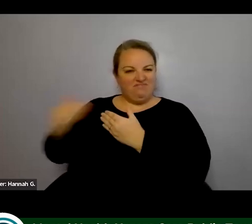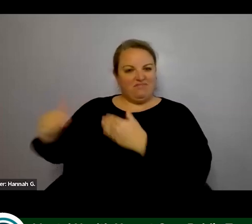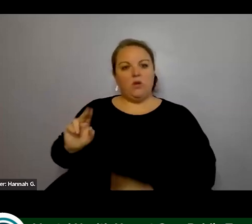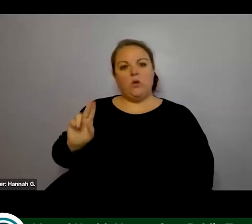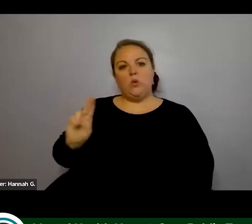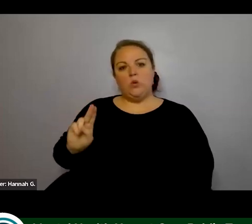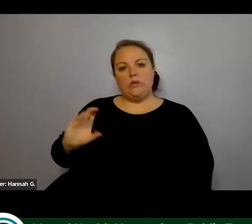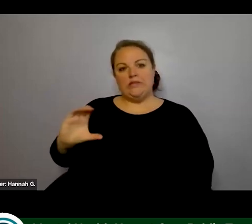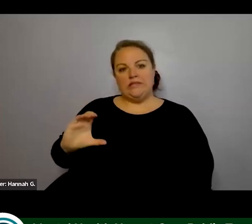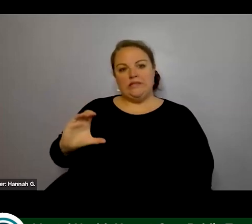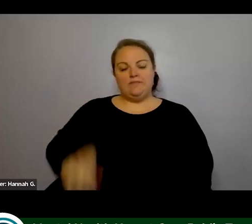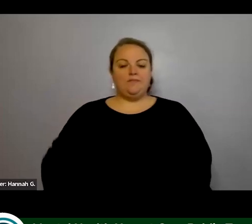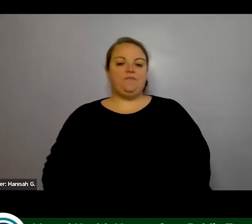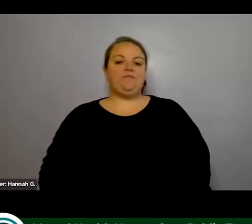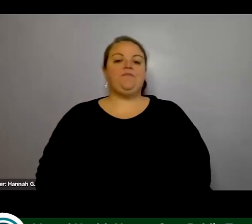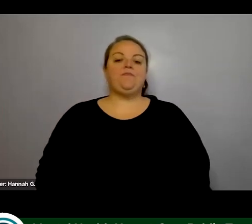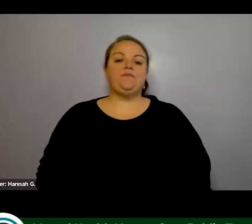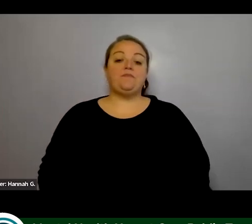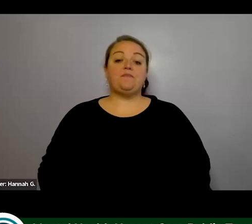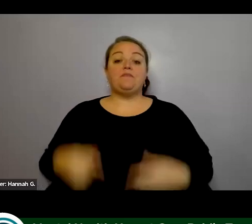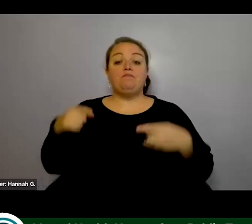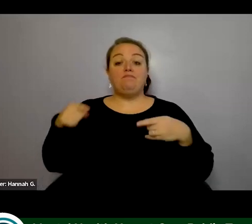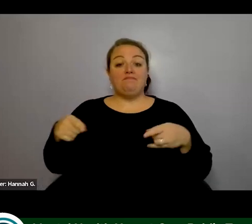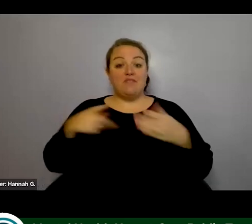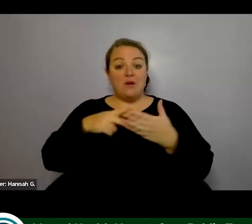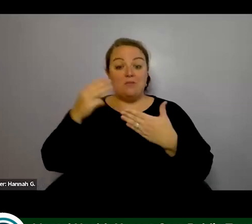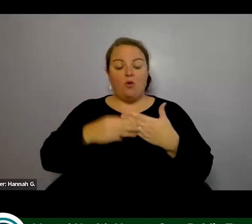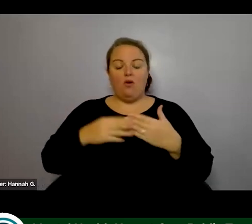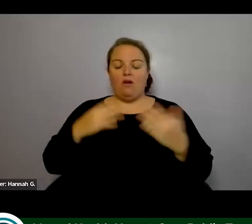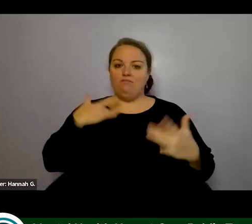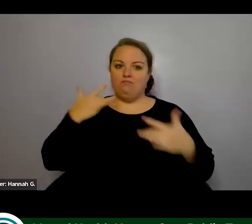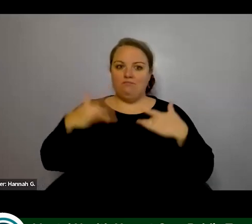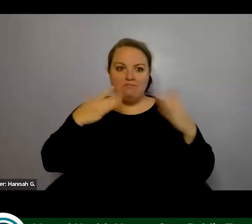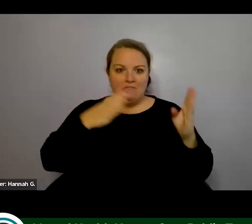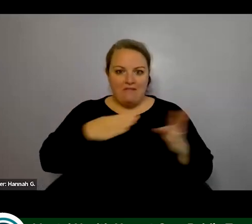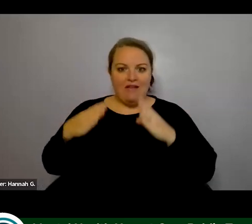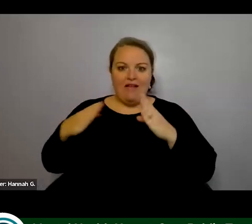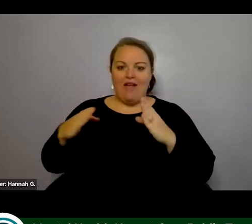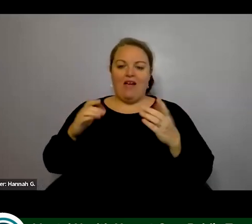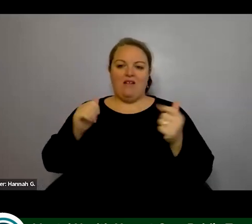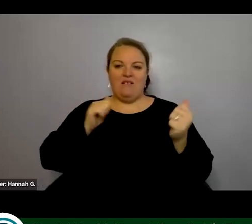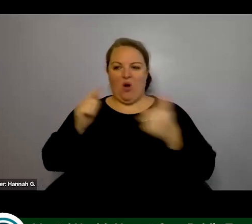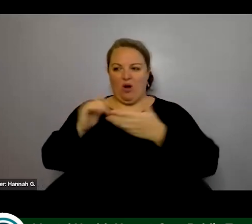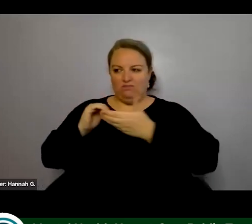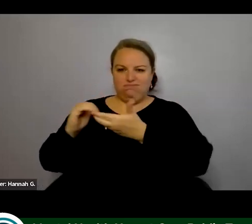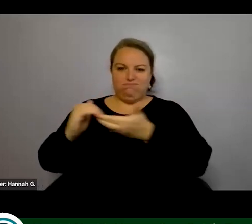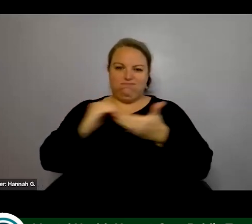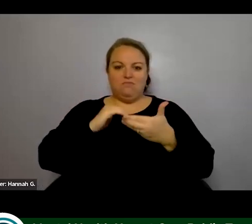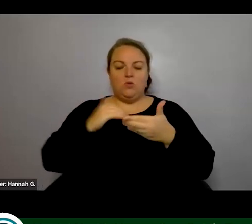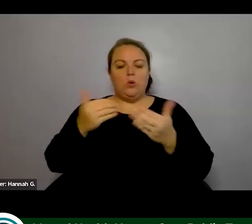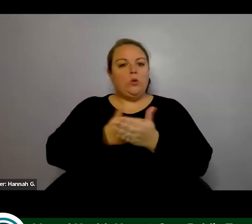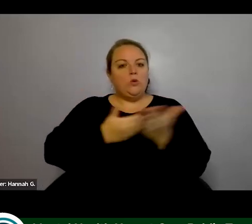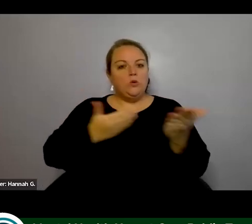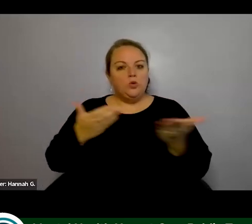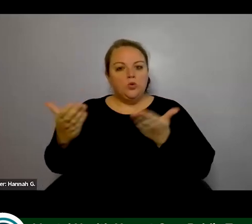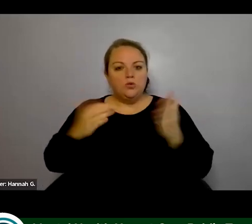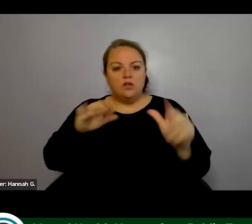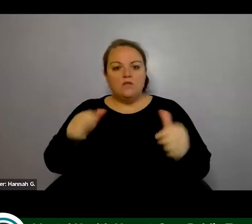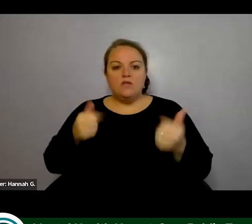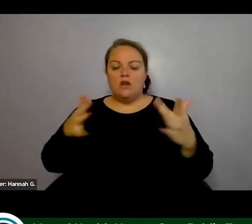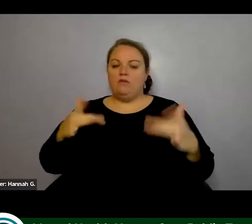planning this program has been a wonderful collaboration and we are all thrilled to be able to offer this new service to our community